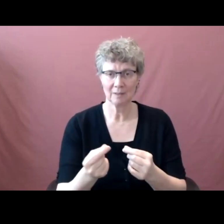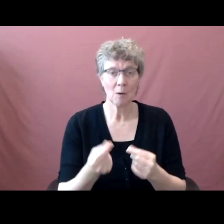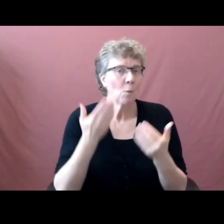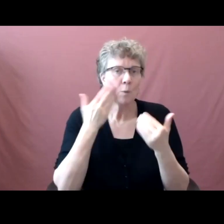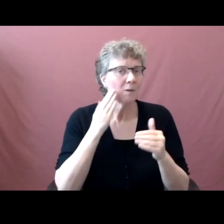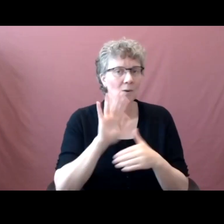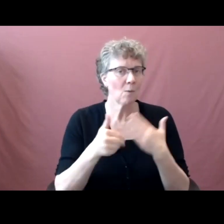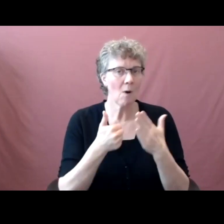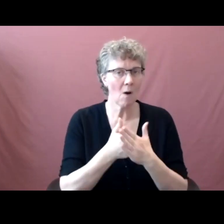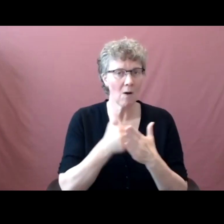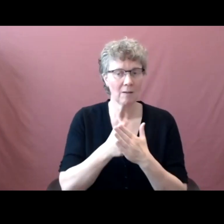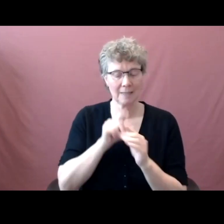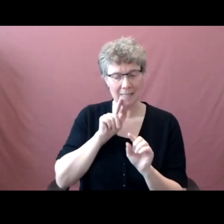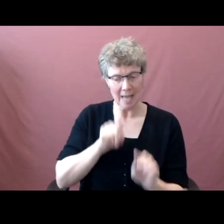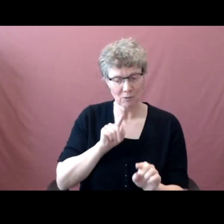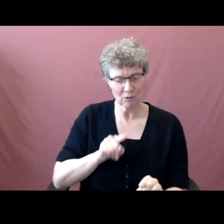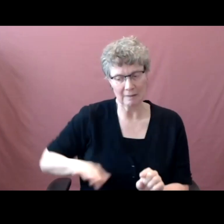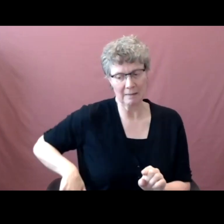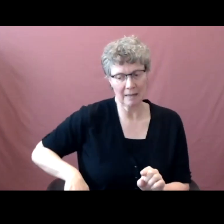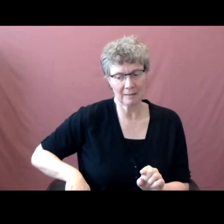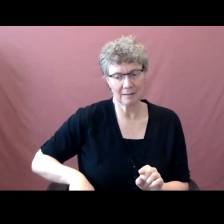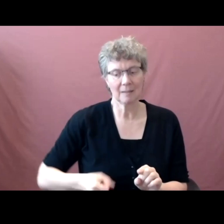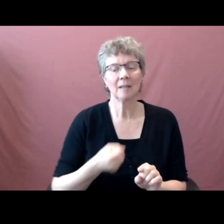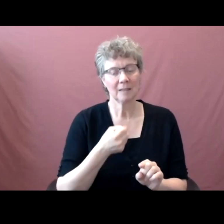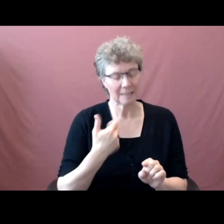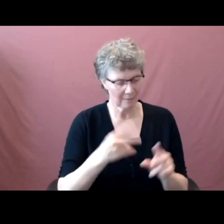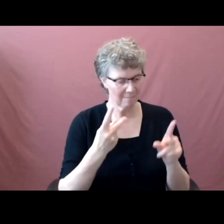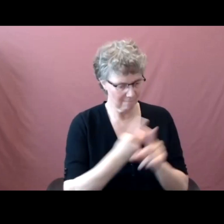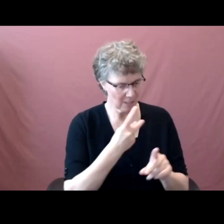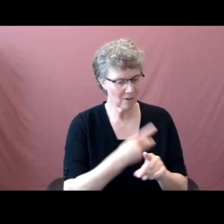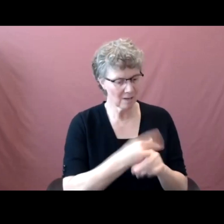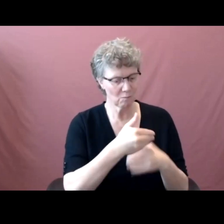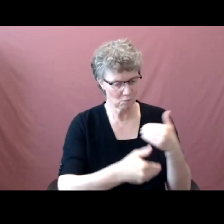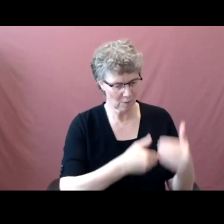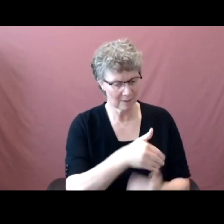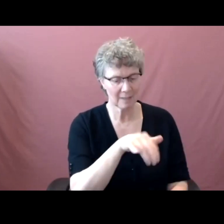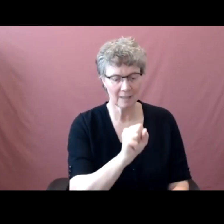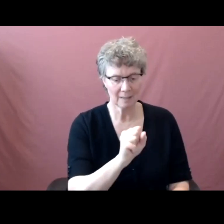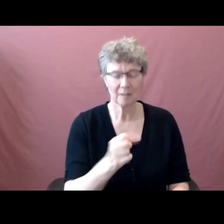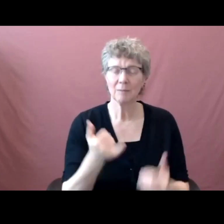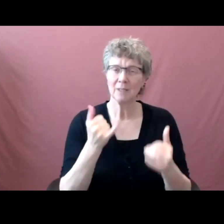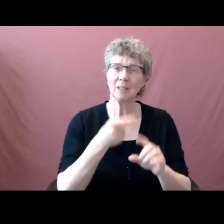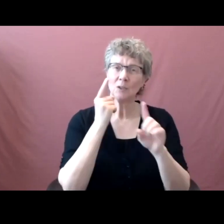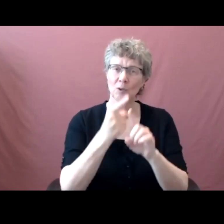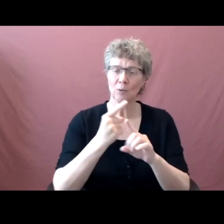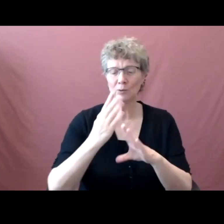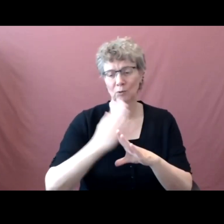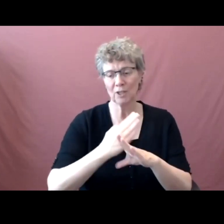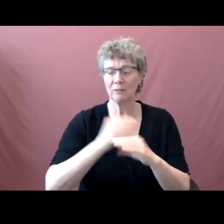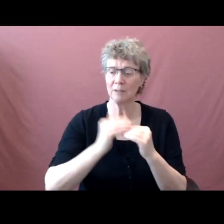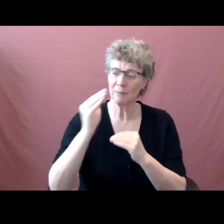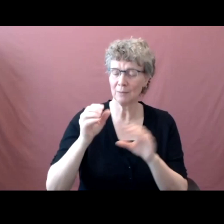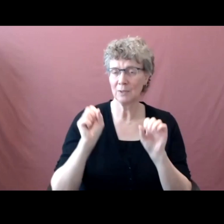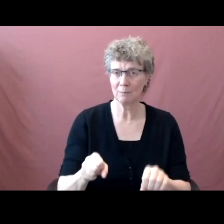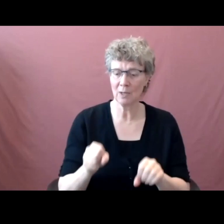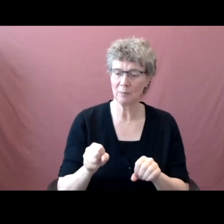still being thought through, but we will share what we can today and answer as many questions as we can. We, we, plan to have